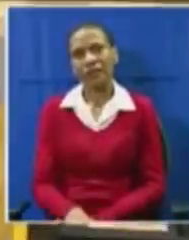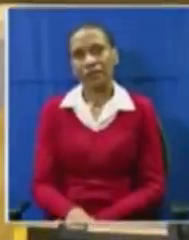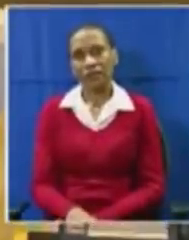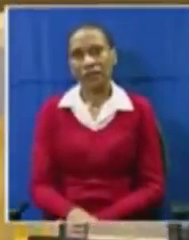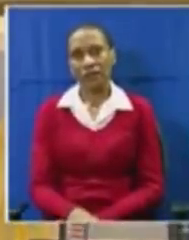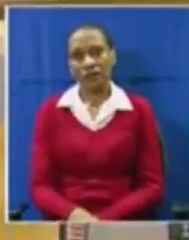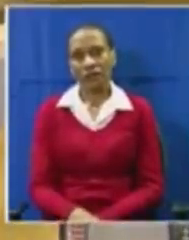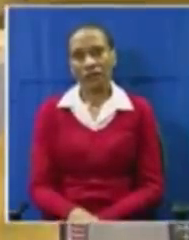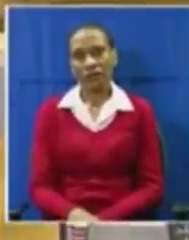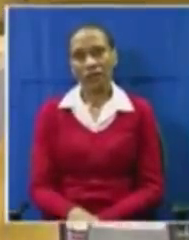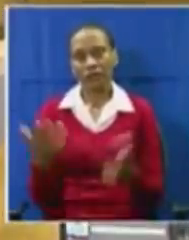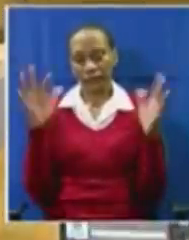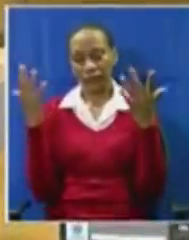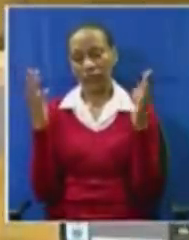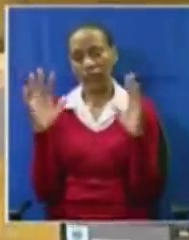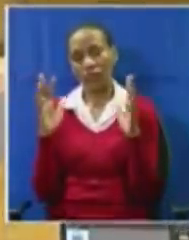Thank you, Honorable Member.